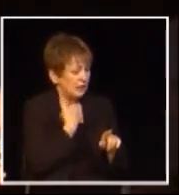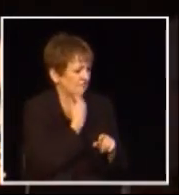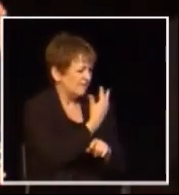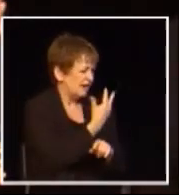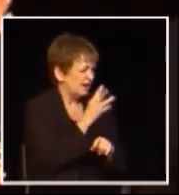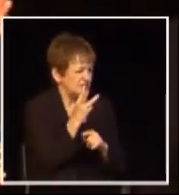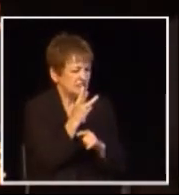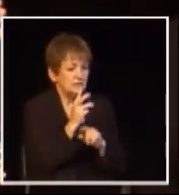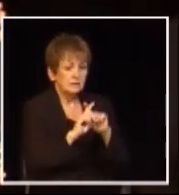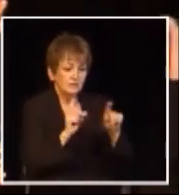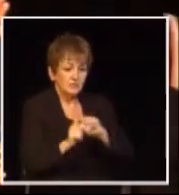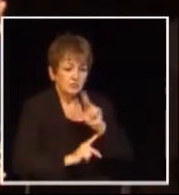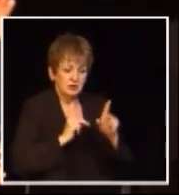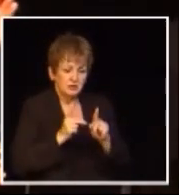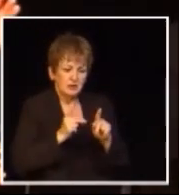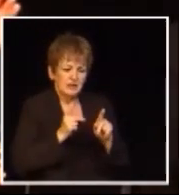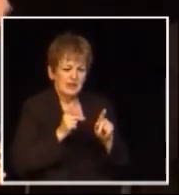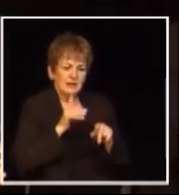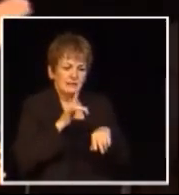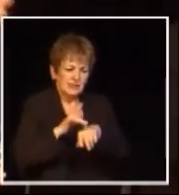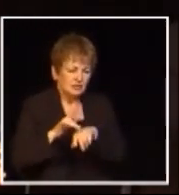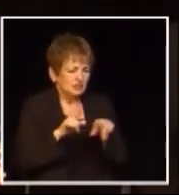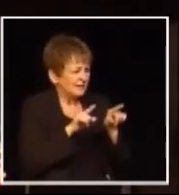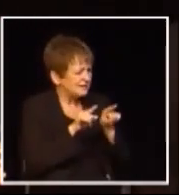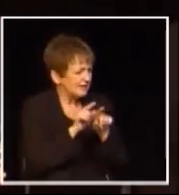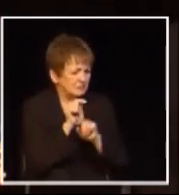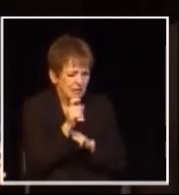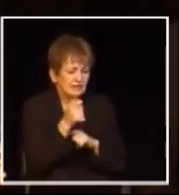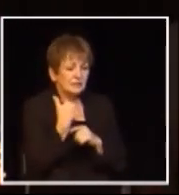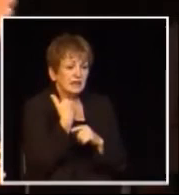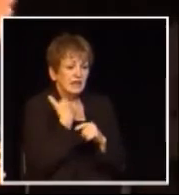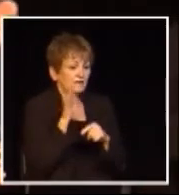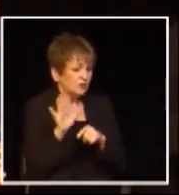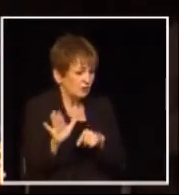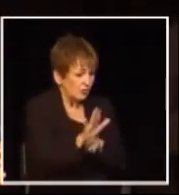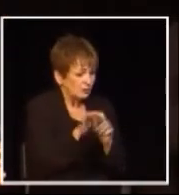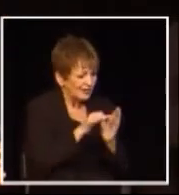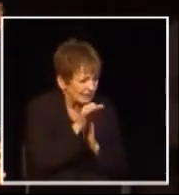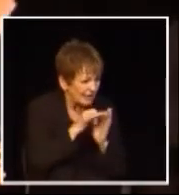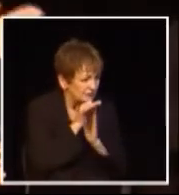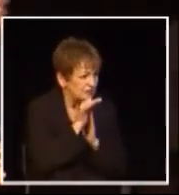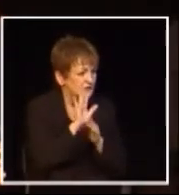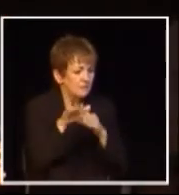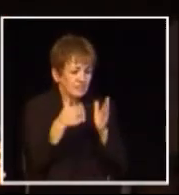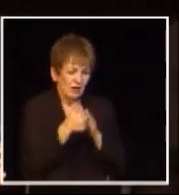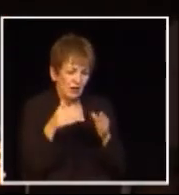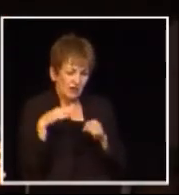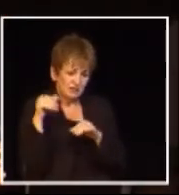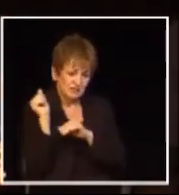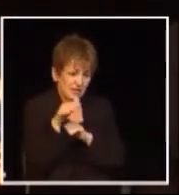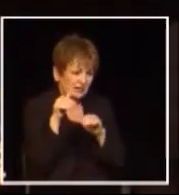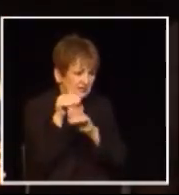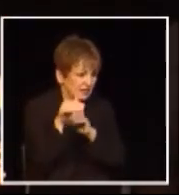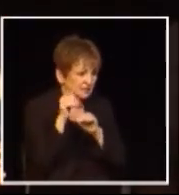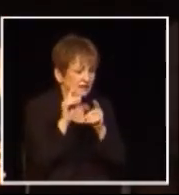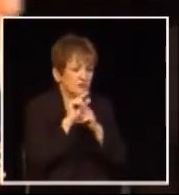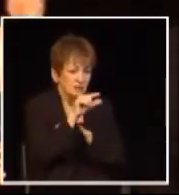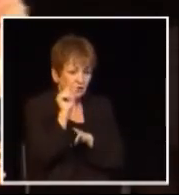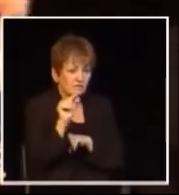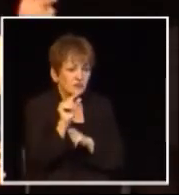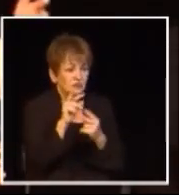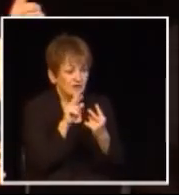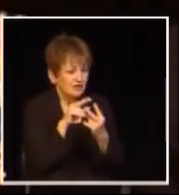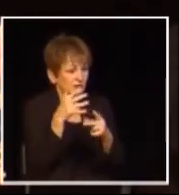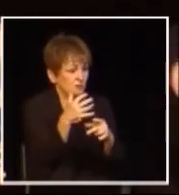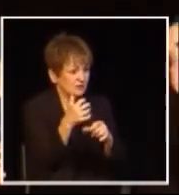that in a supply chain you have five six different people handling the same tax all having their own accountants all calculating it all remitting the